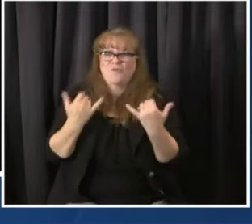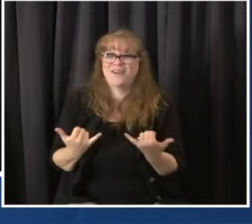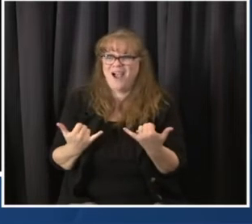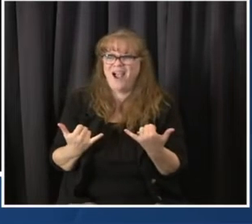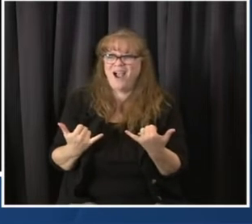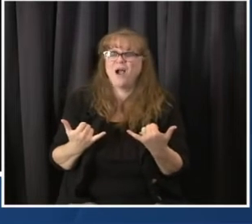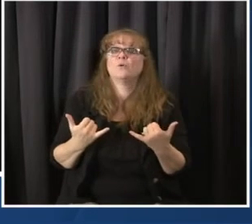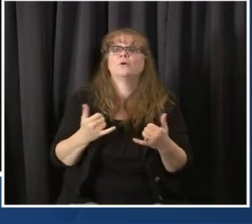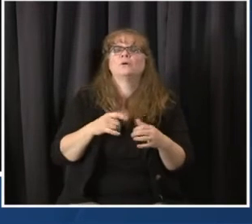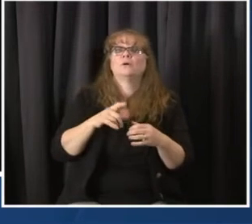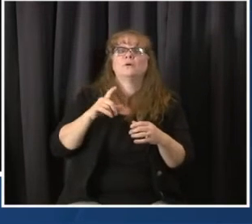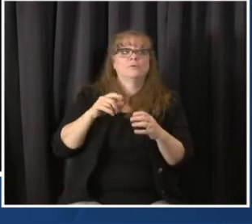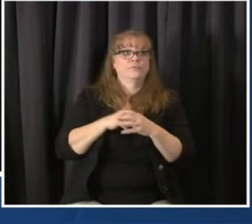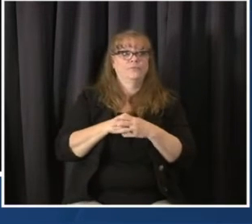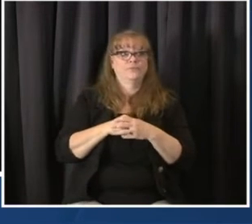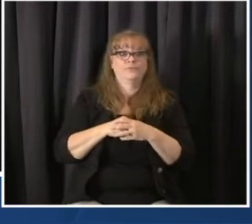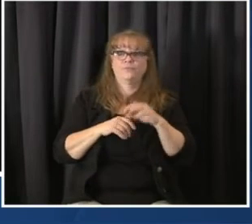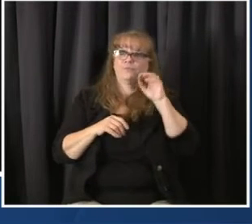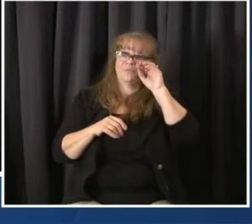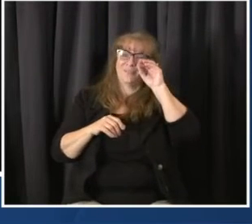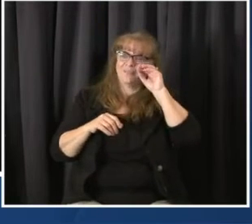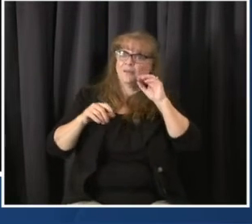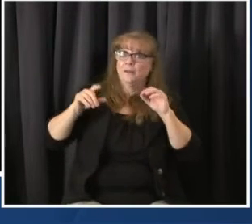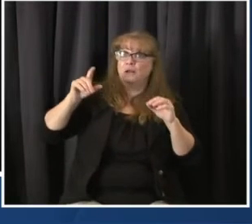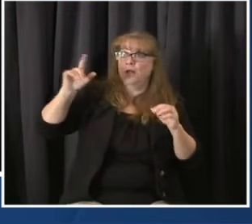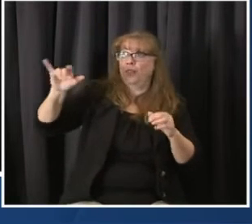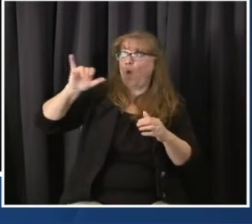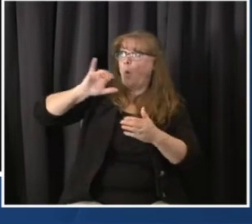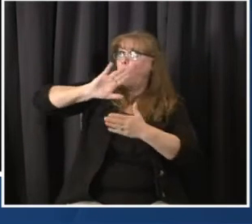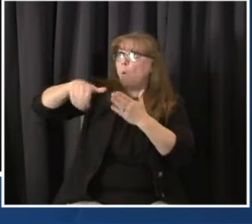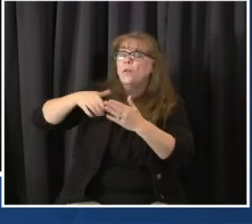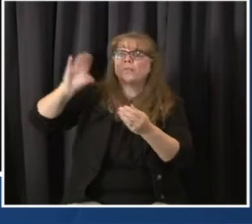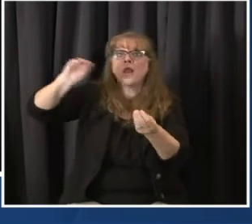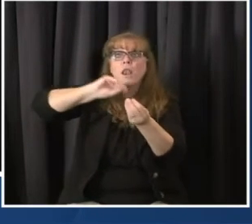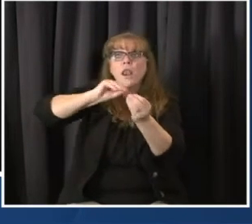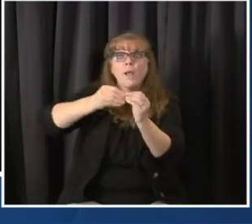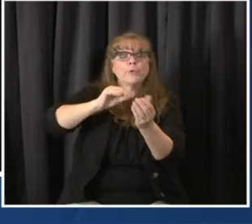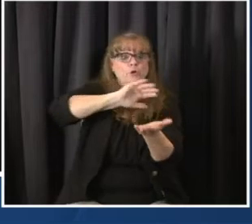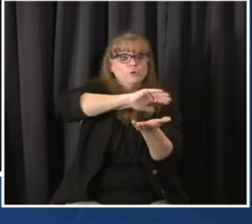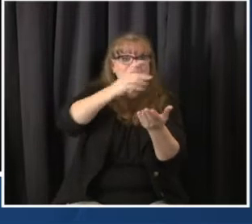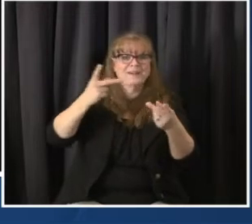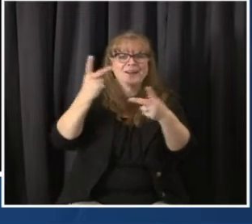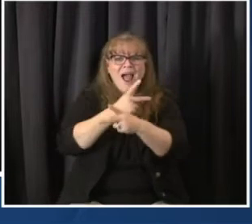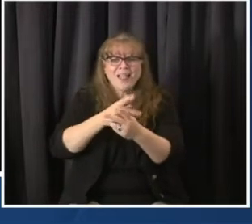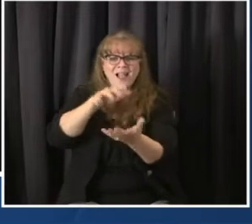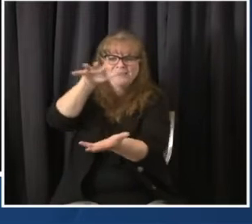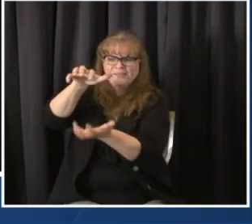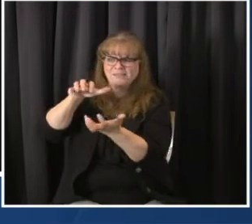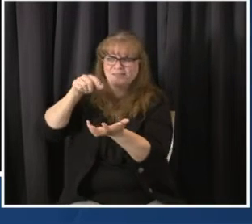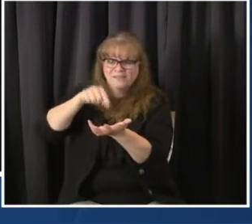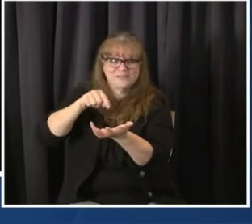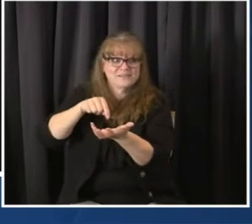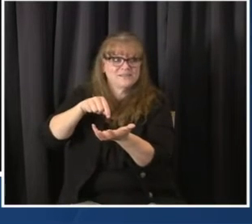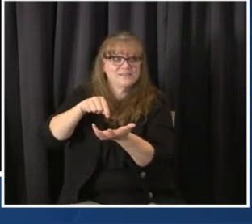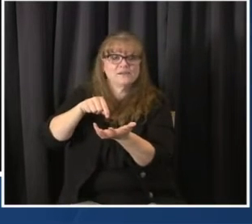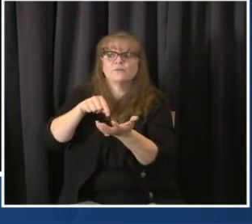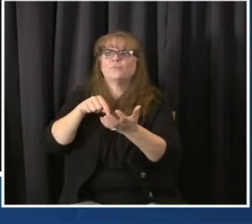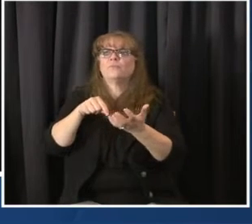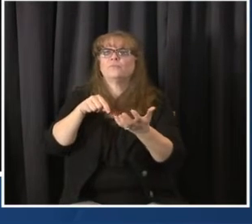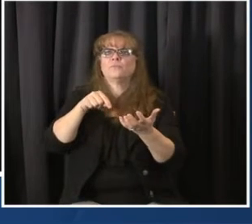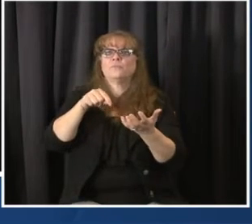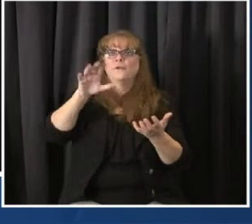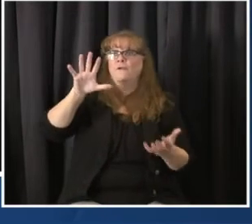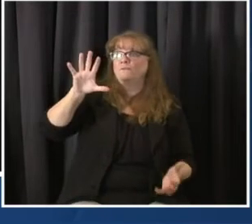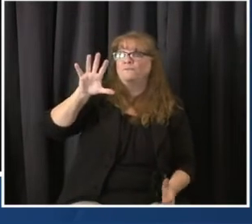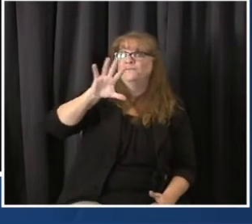modeling, you know, we're talking about 70% of 70 and up by end of February. That's based on our current understanding of supply. About